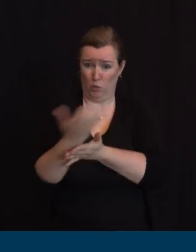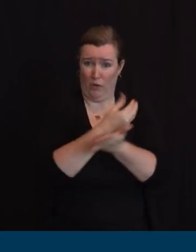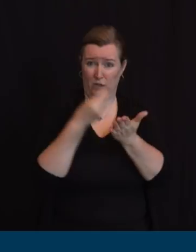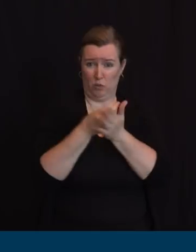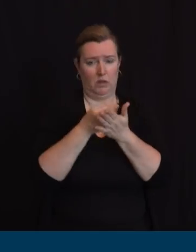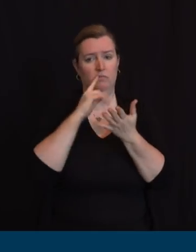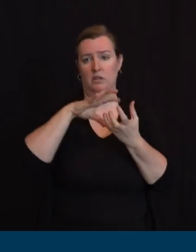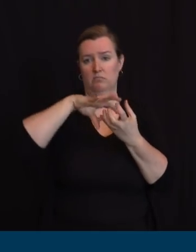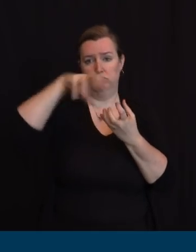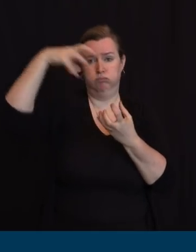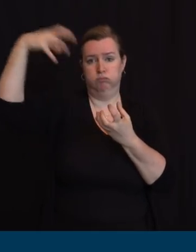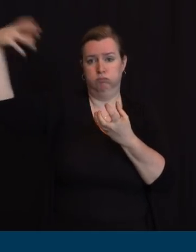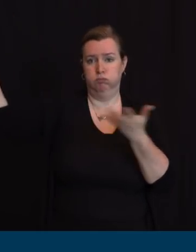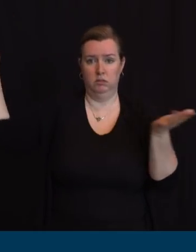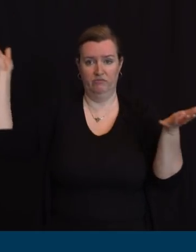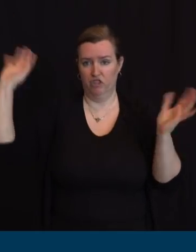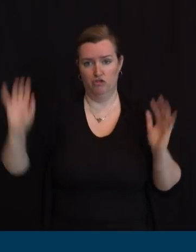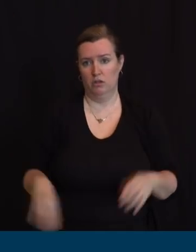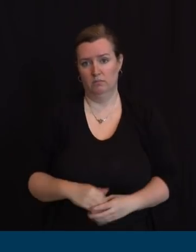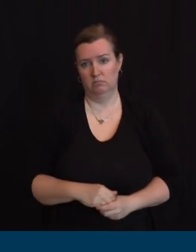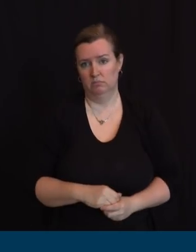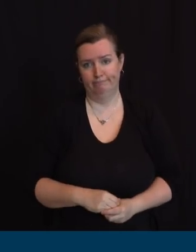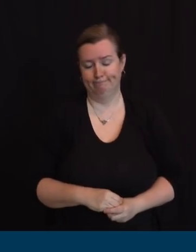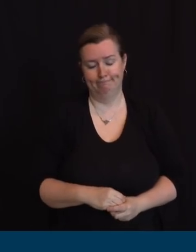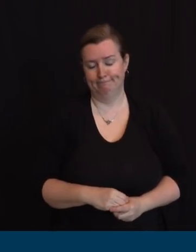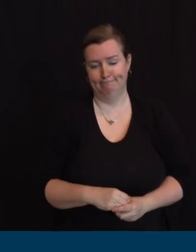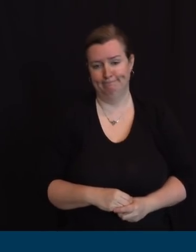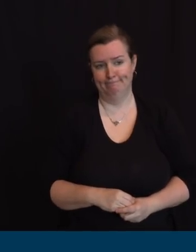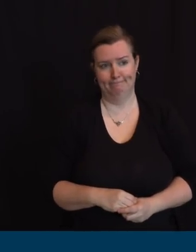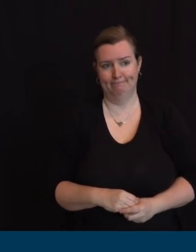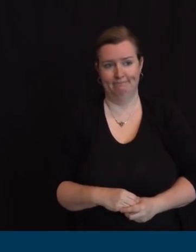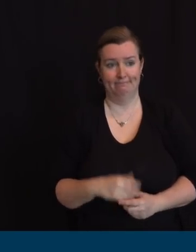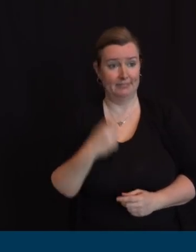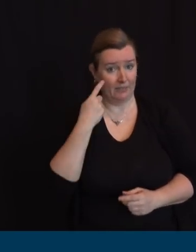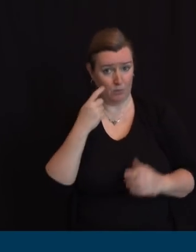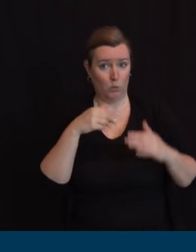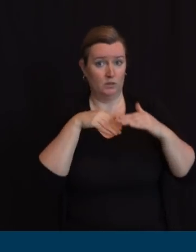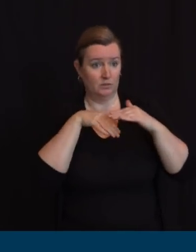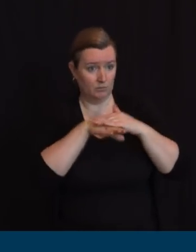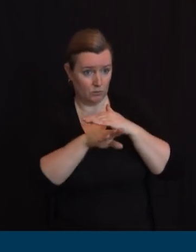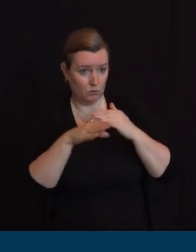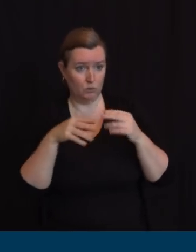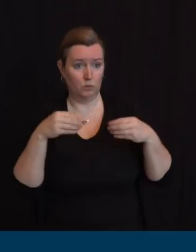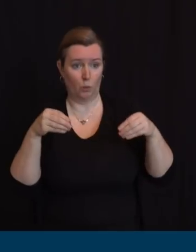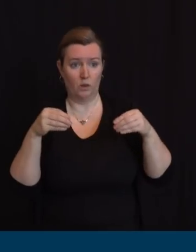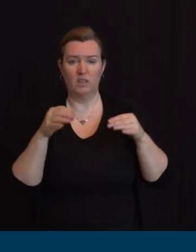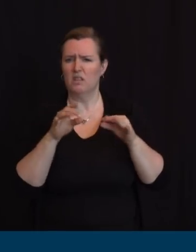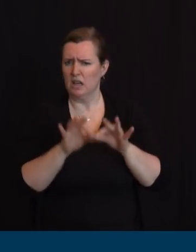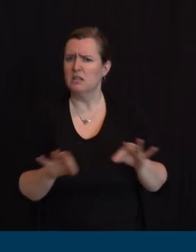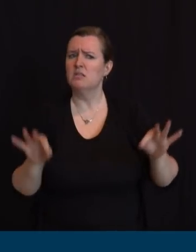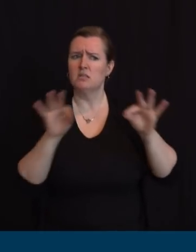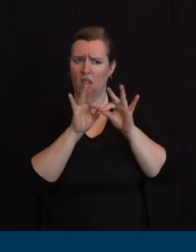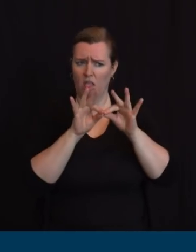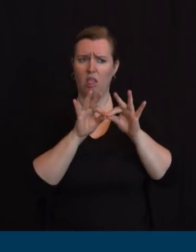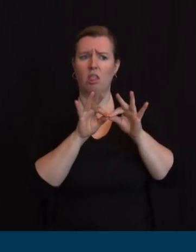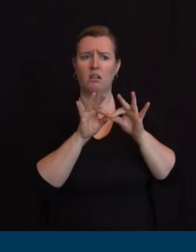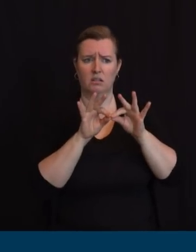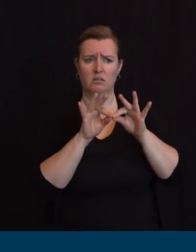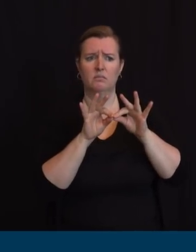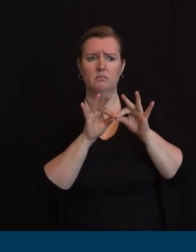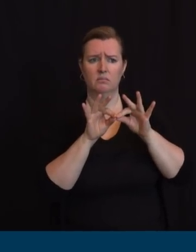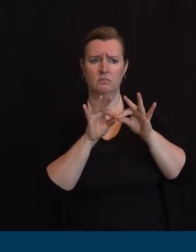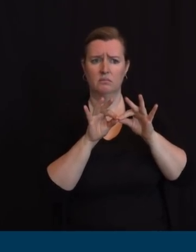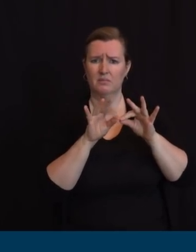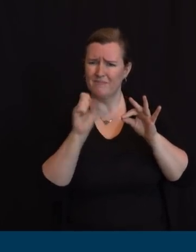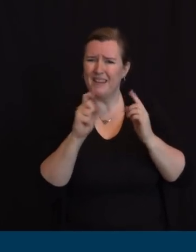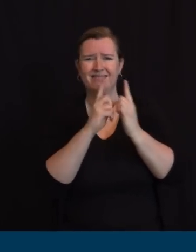store that's deemed essential you've got to keep distance from each other and that's the one thing I'd say and I know that may seem a